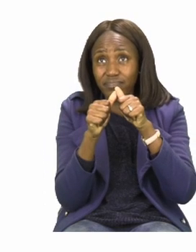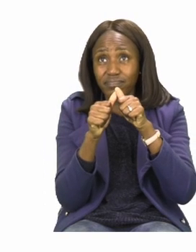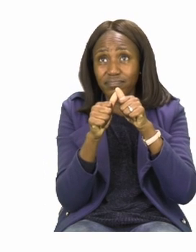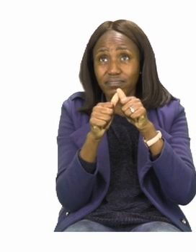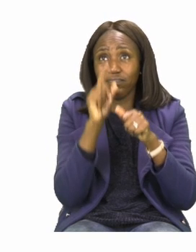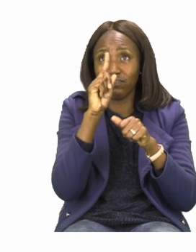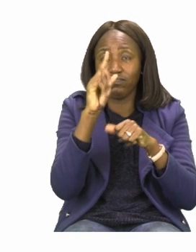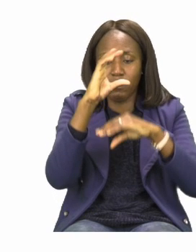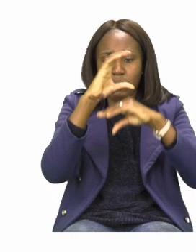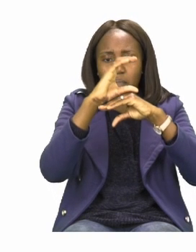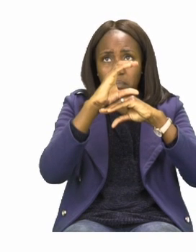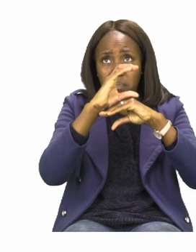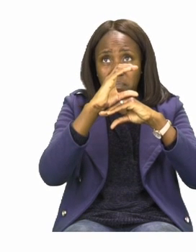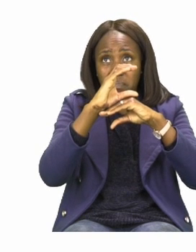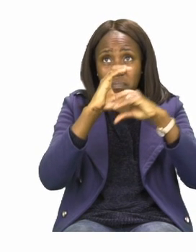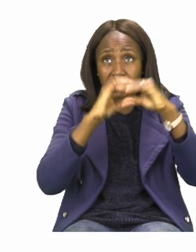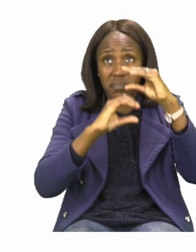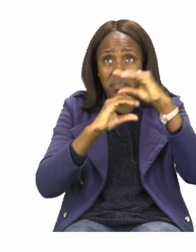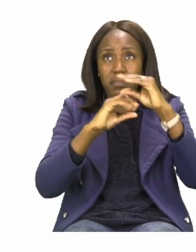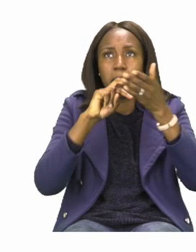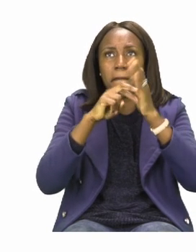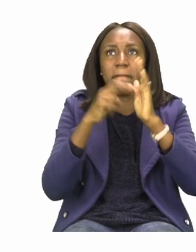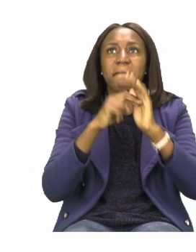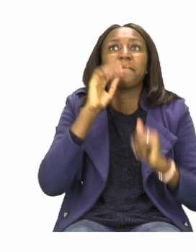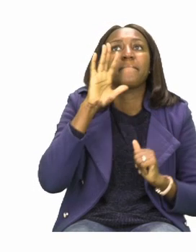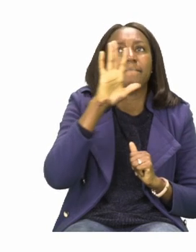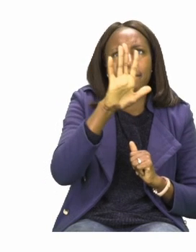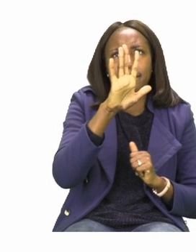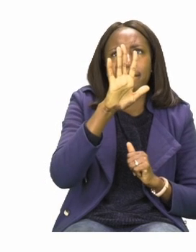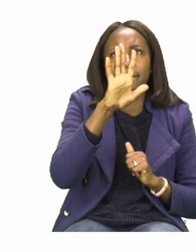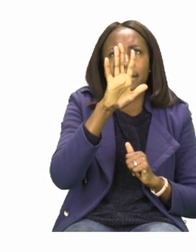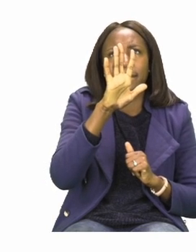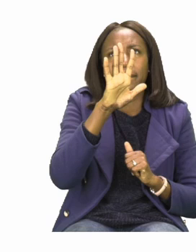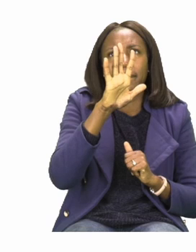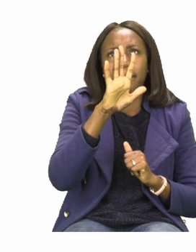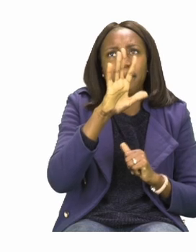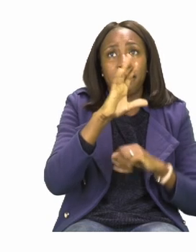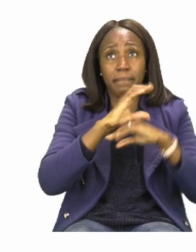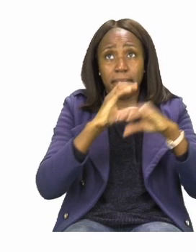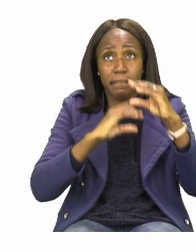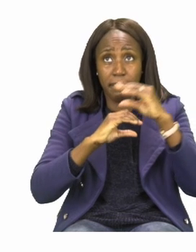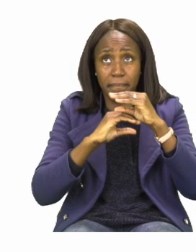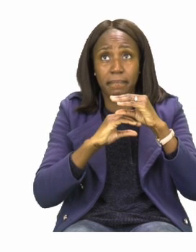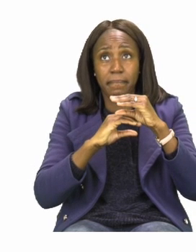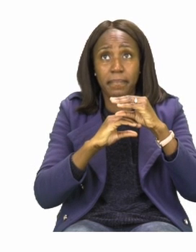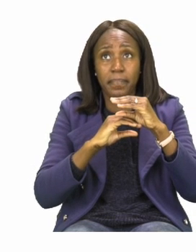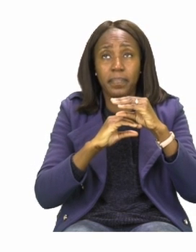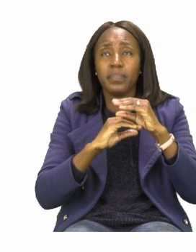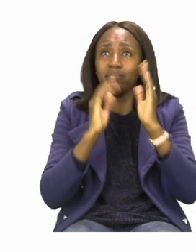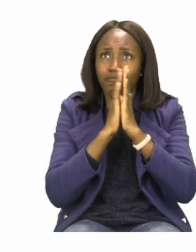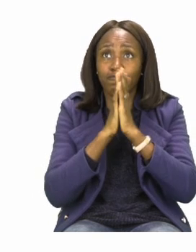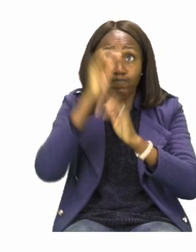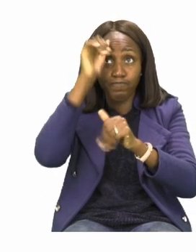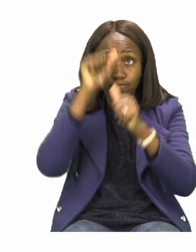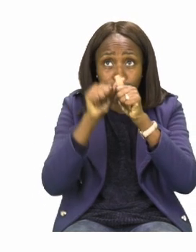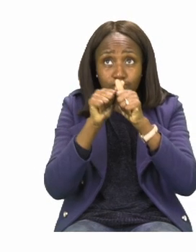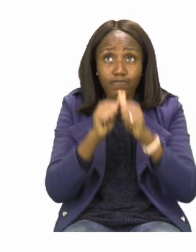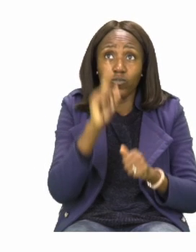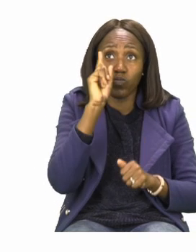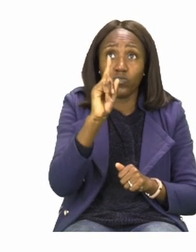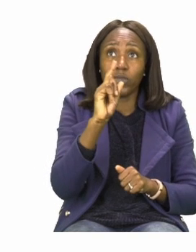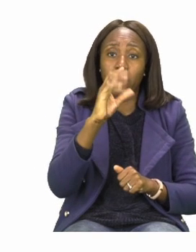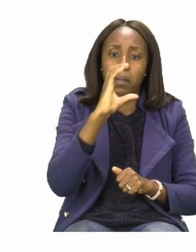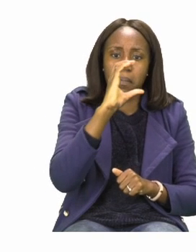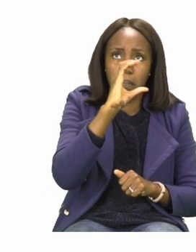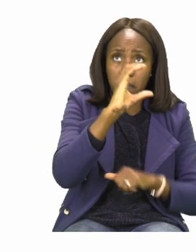is representing five bricks. So, to help us, you need to remember that we are counting in